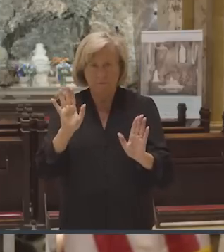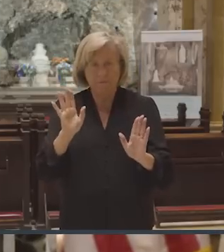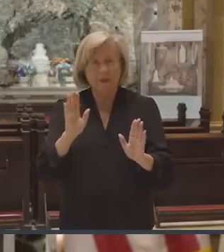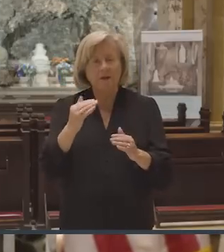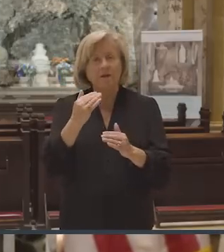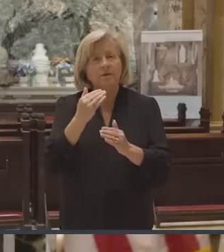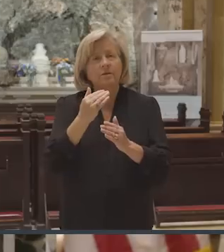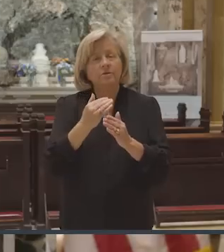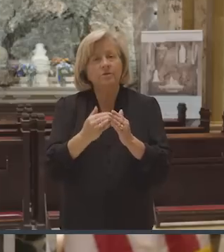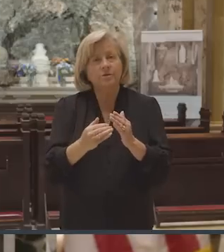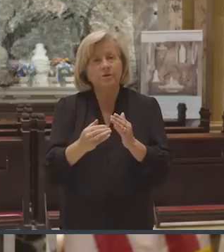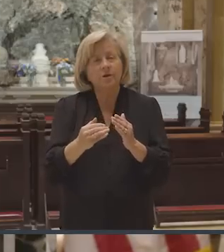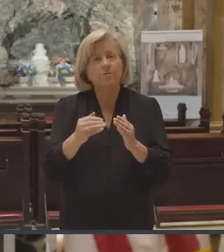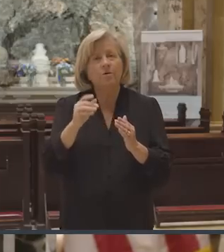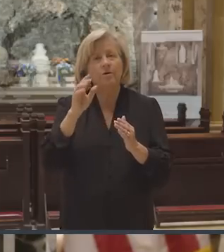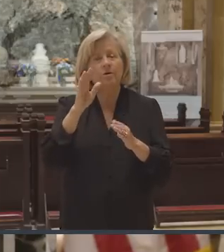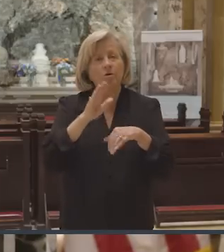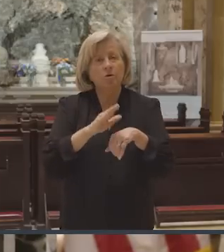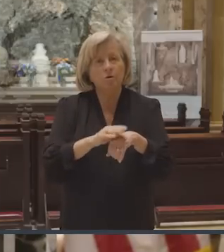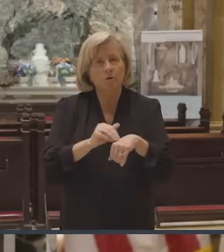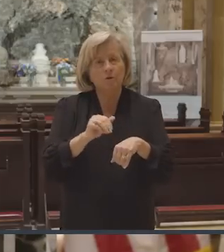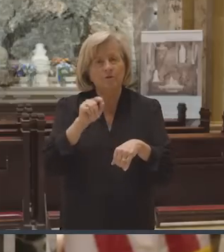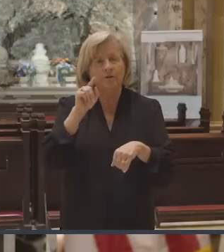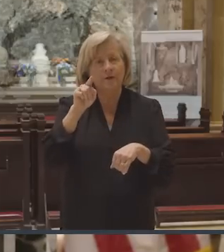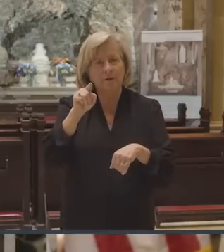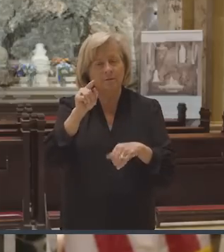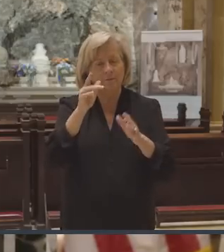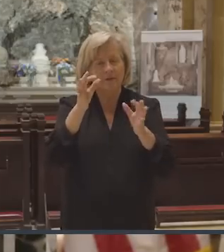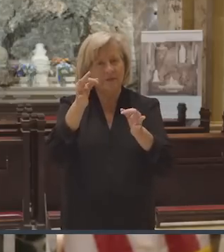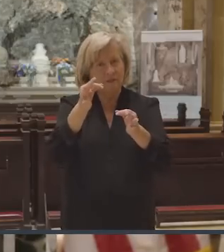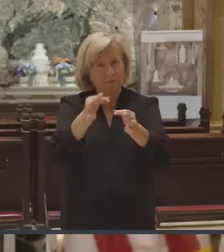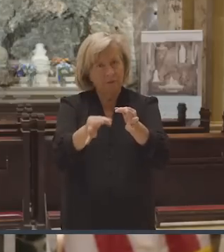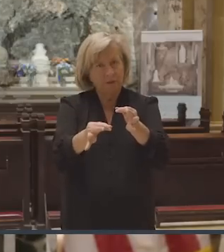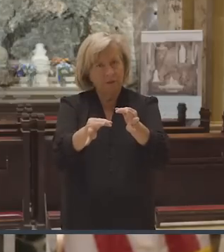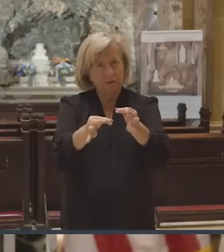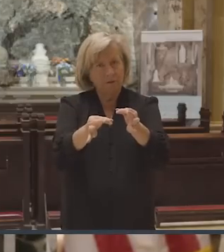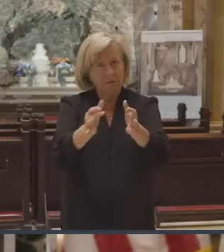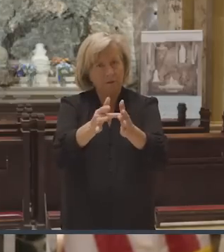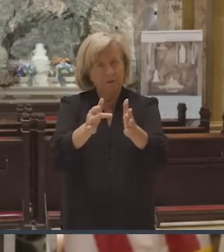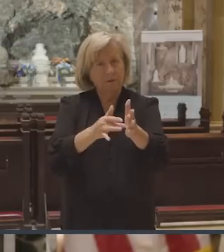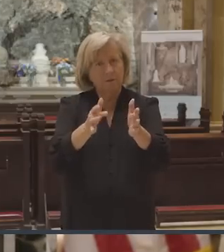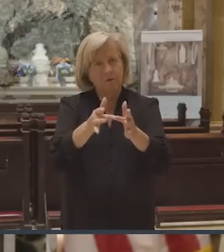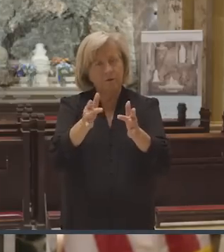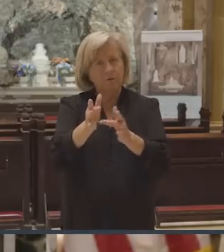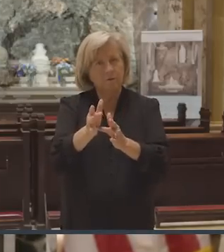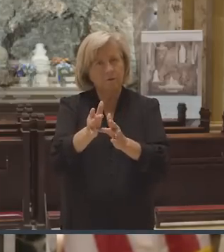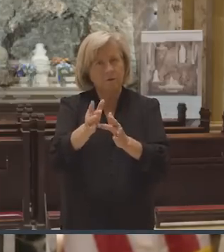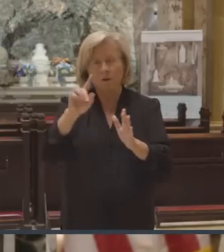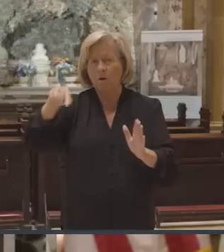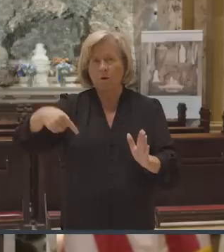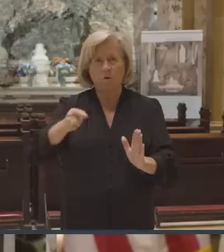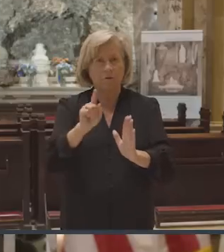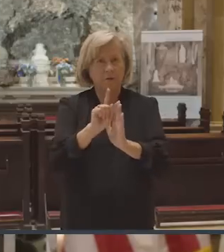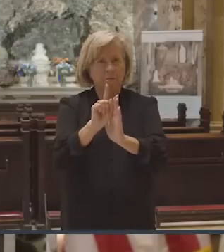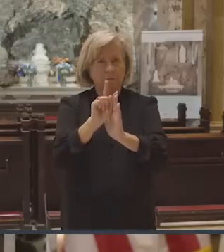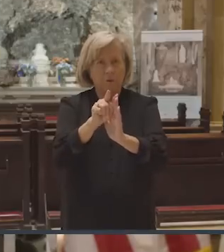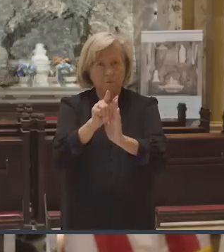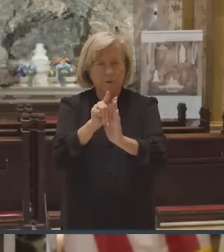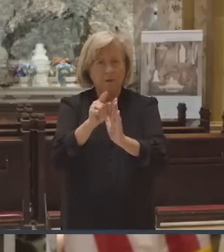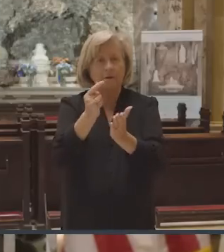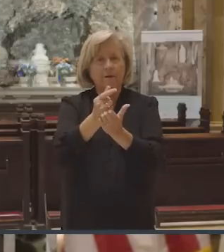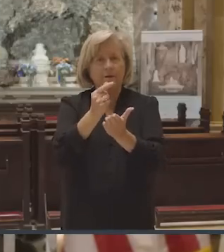someone finally calls him simply Jesus. It is the only moment in the Gospels where this happens.